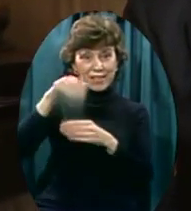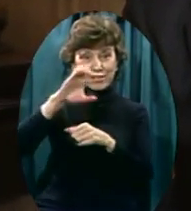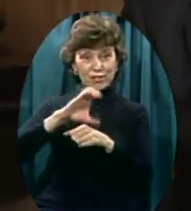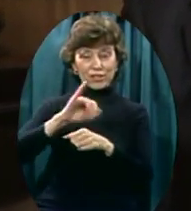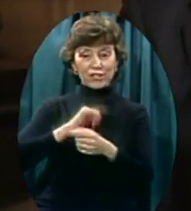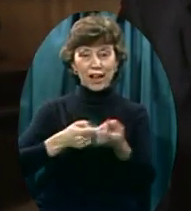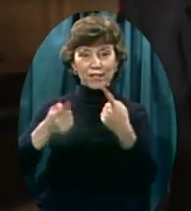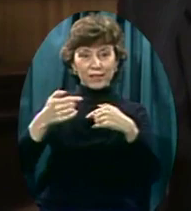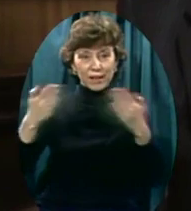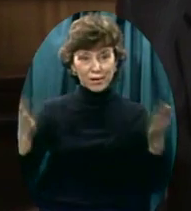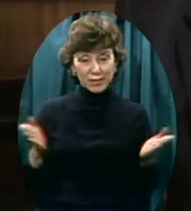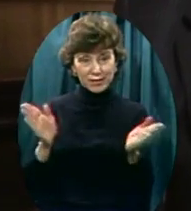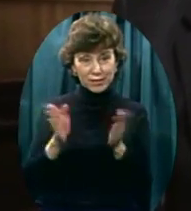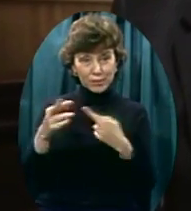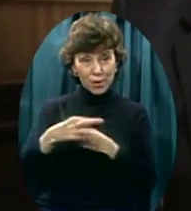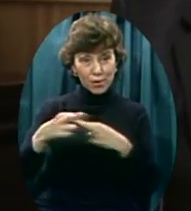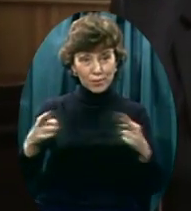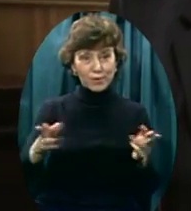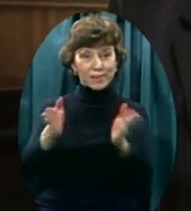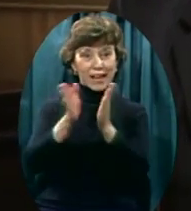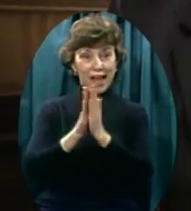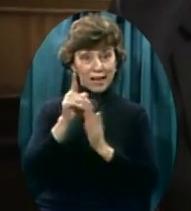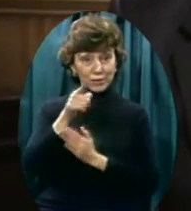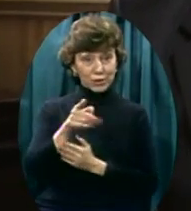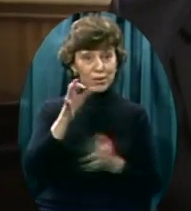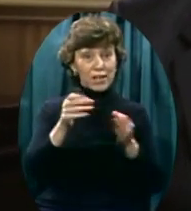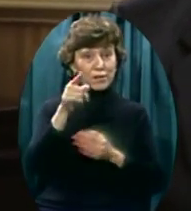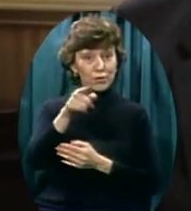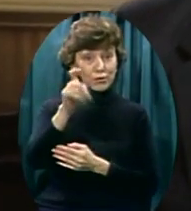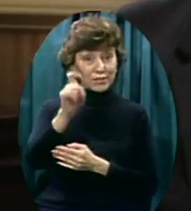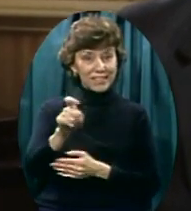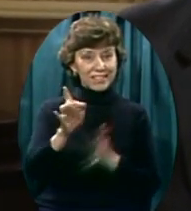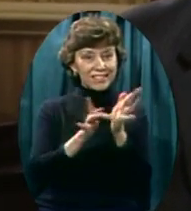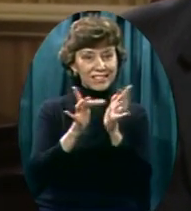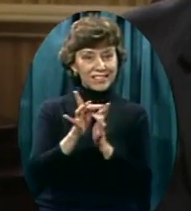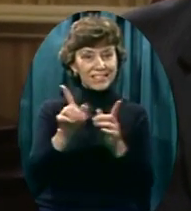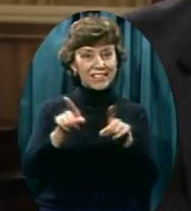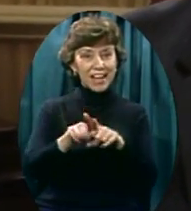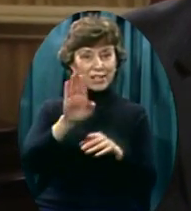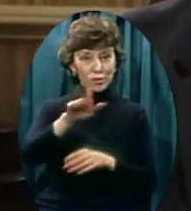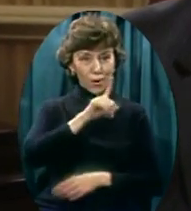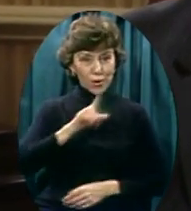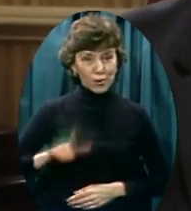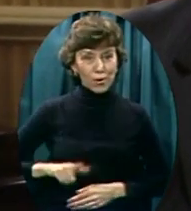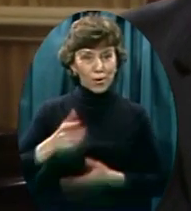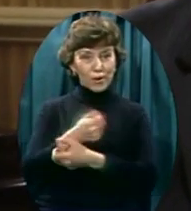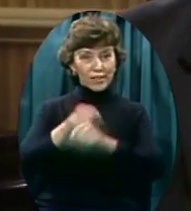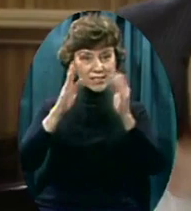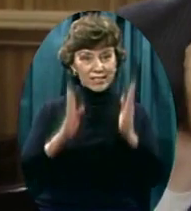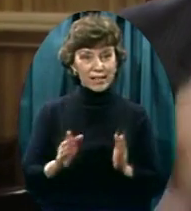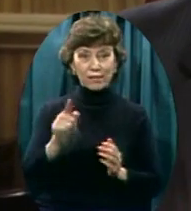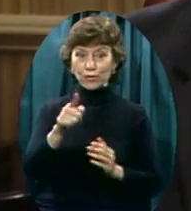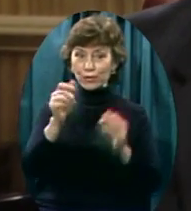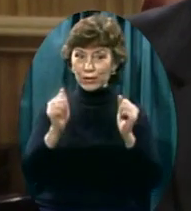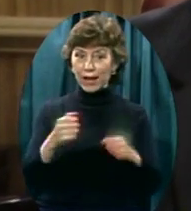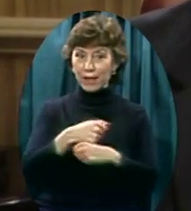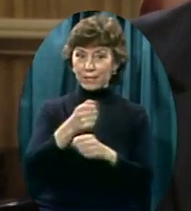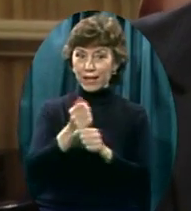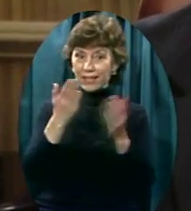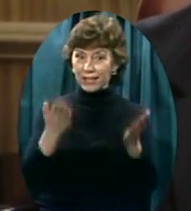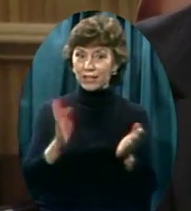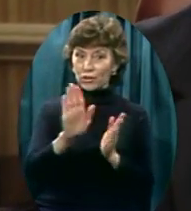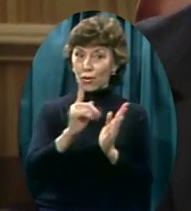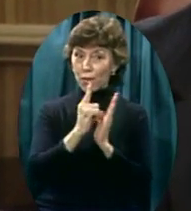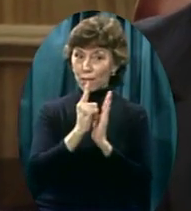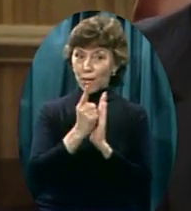pulpit To ask you If you need Christ As your Lord and Savior Why not make this Your moment of decision